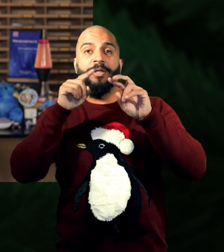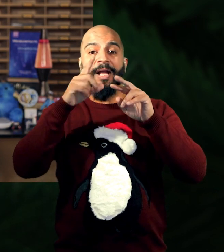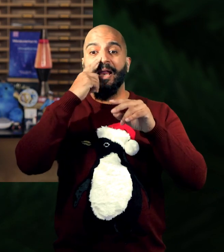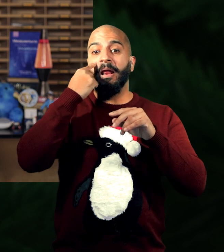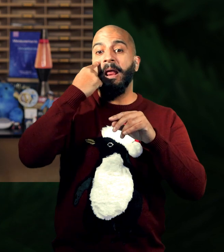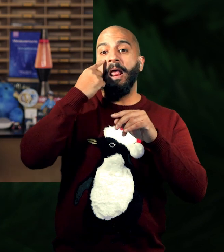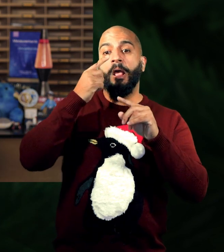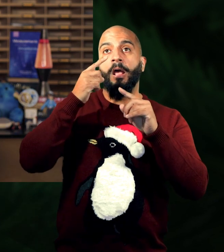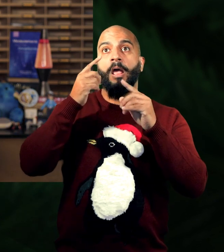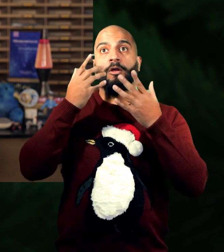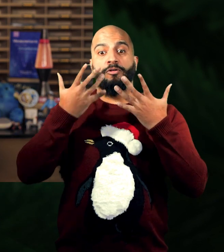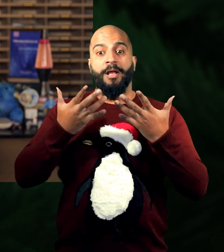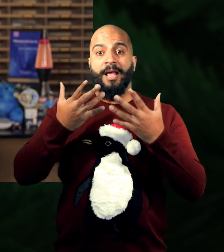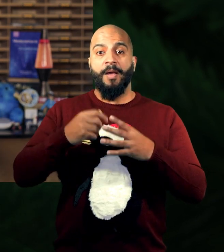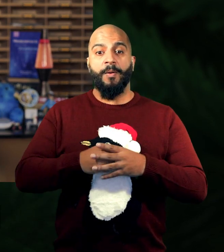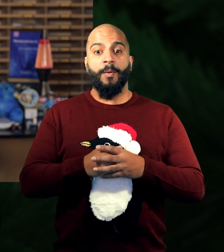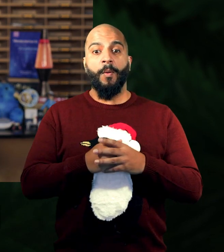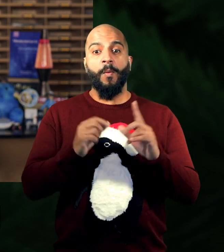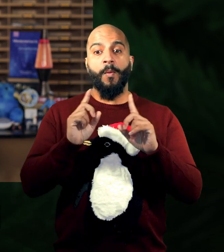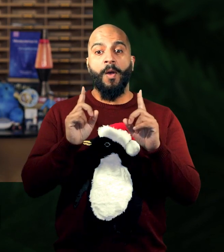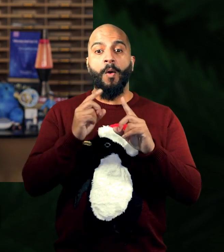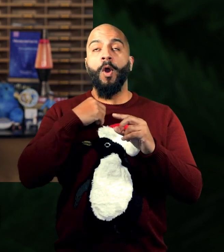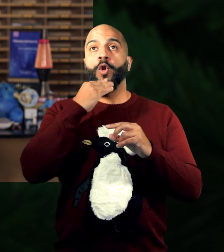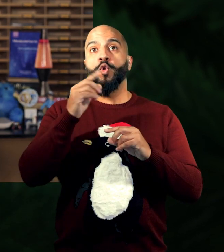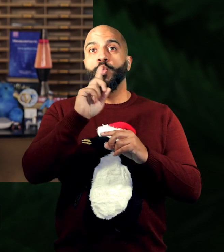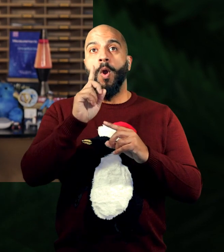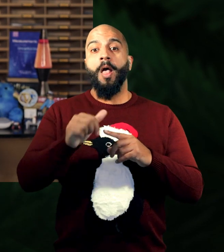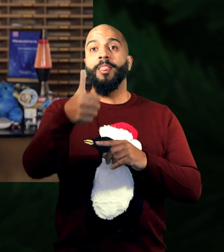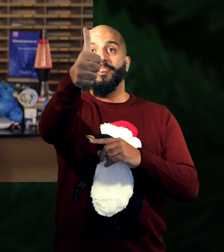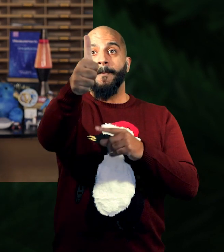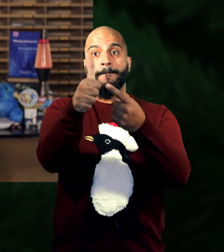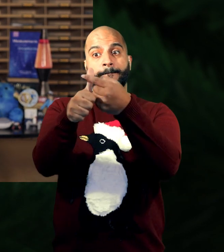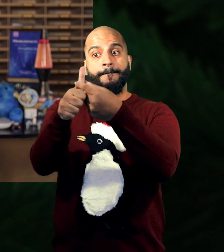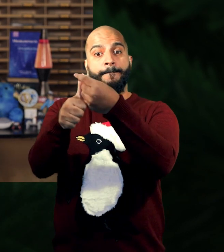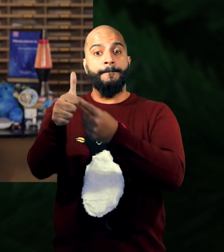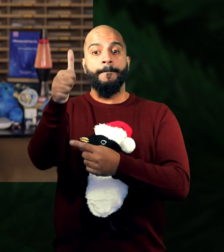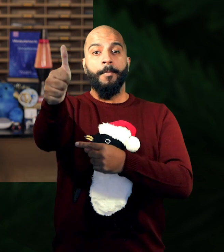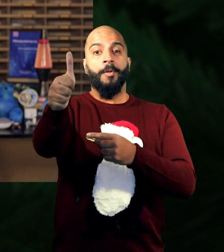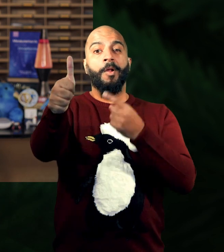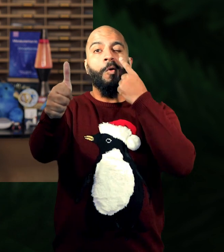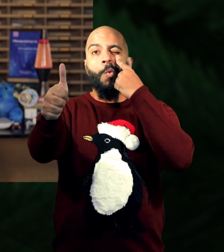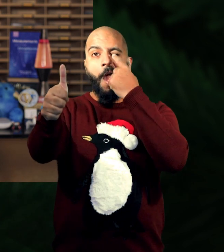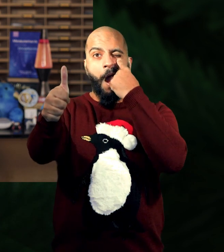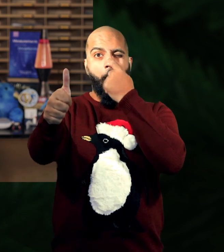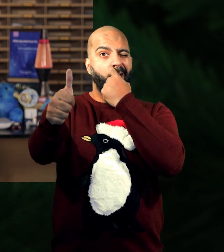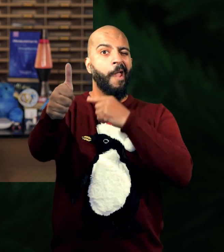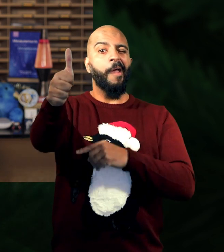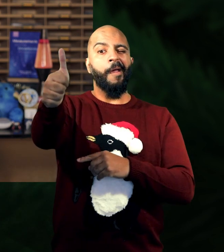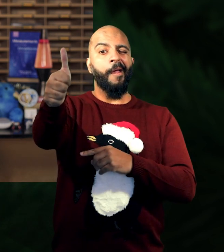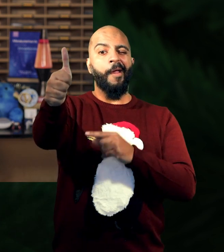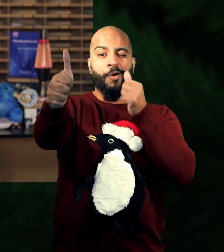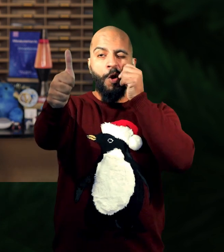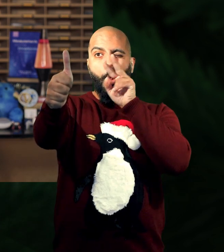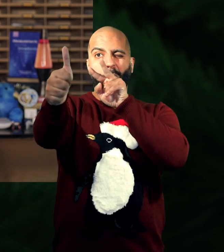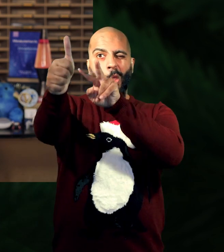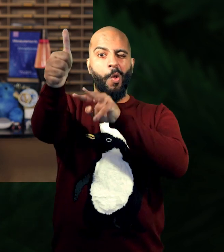you can test it out at home right now. So, to do this, I want you to stick your thumb out as far as you can in front of your eyes and close your left eye so